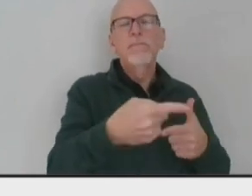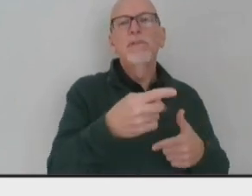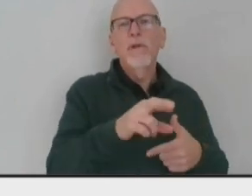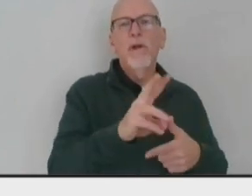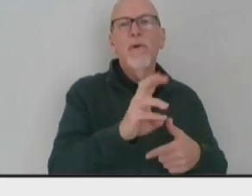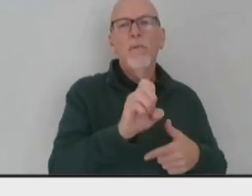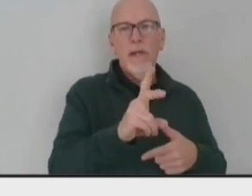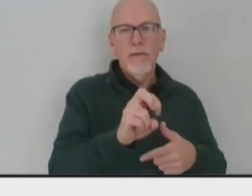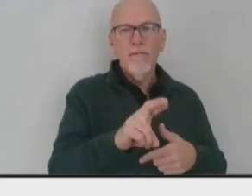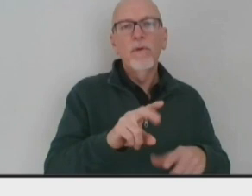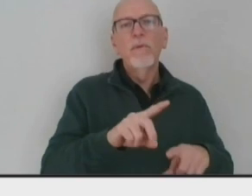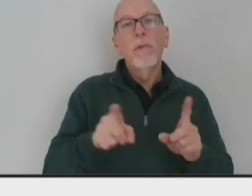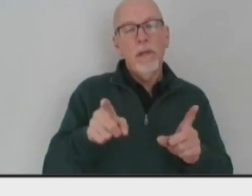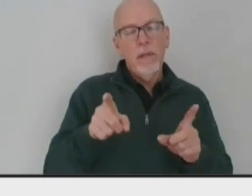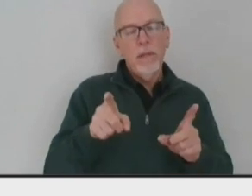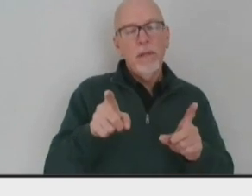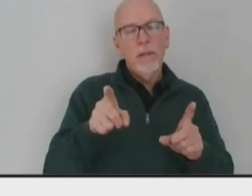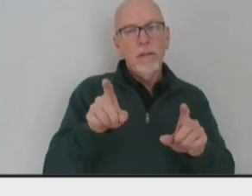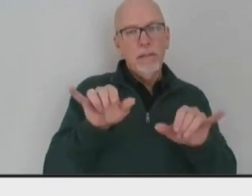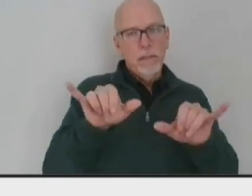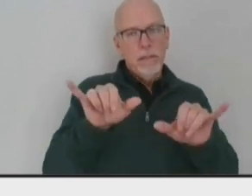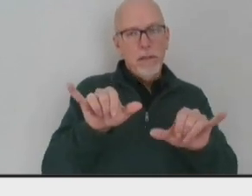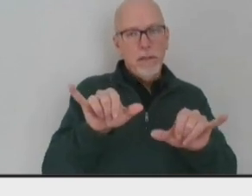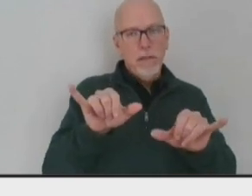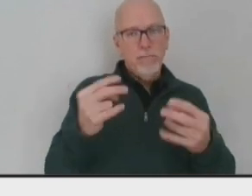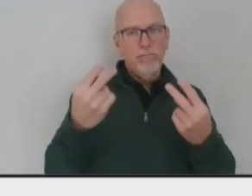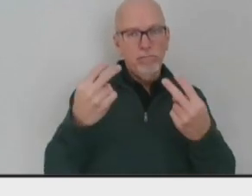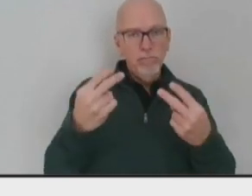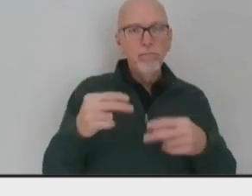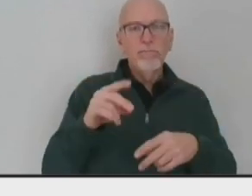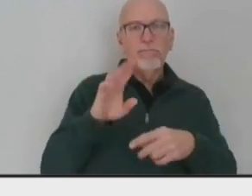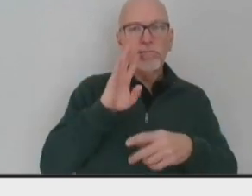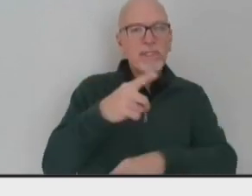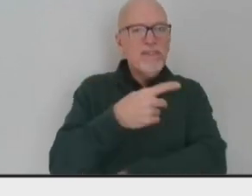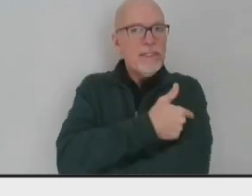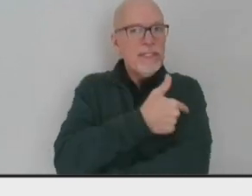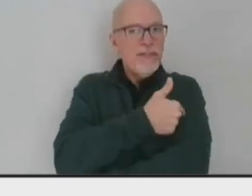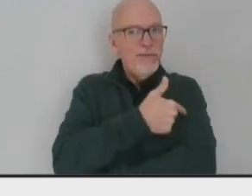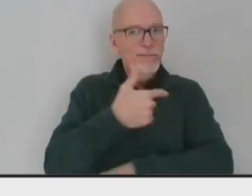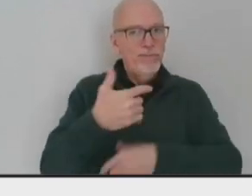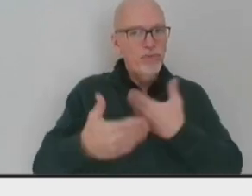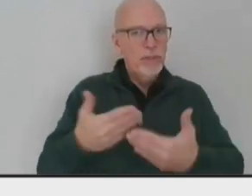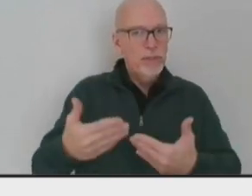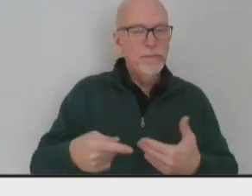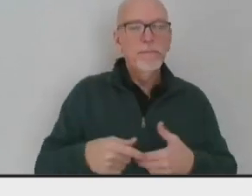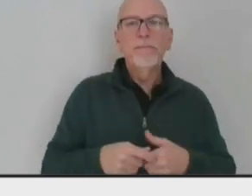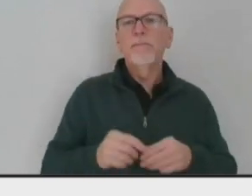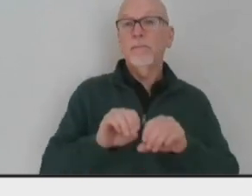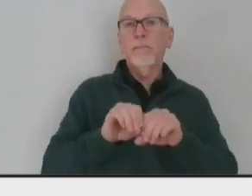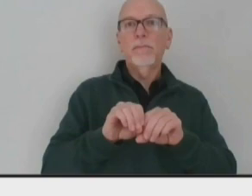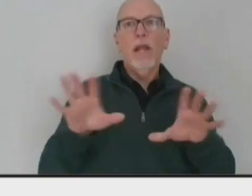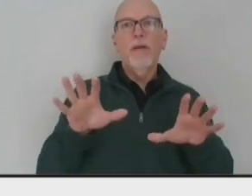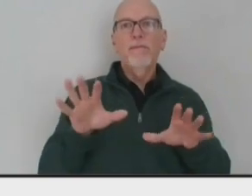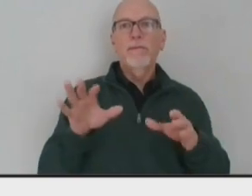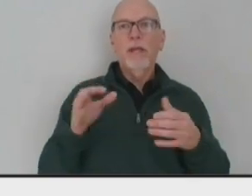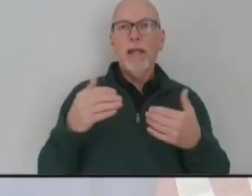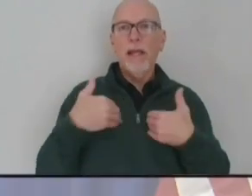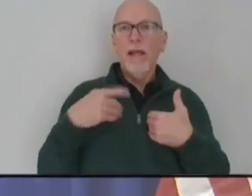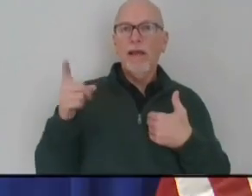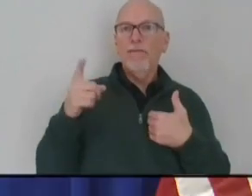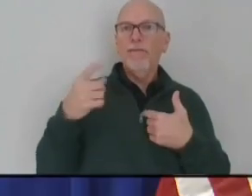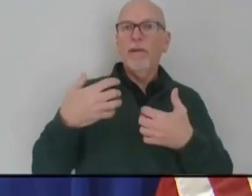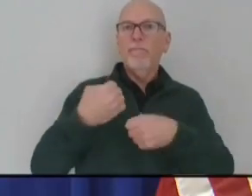But stay tuned on the vaccination process. Obviously, this is – you know, you've got the manufacturing